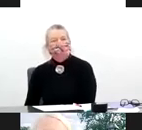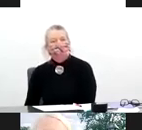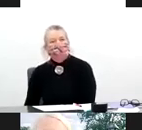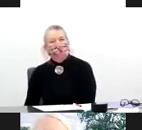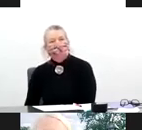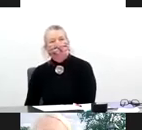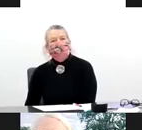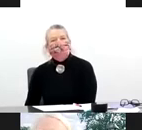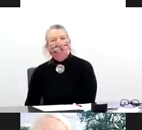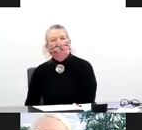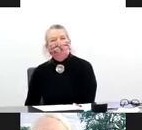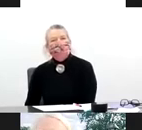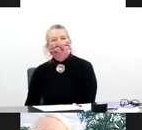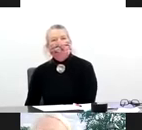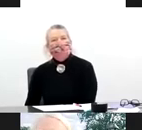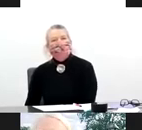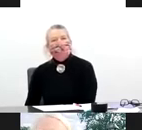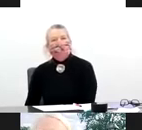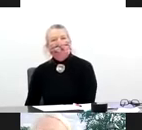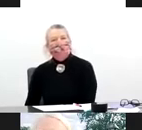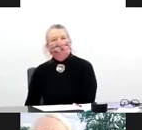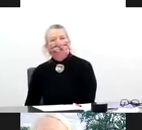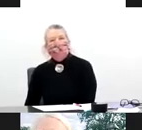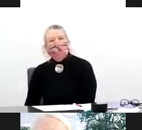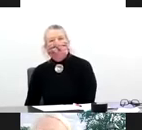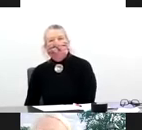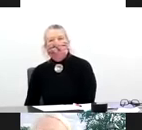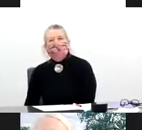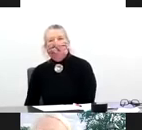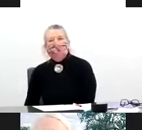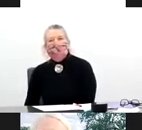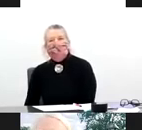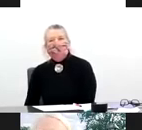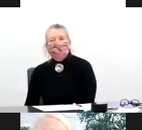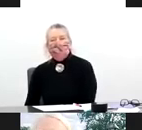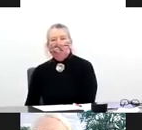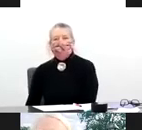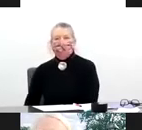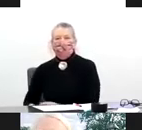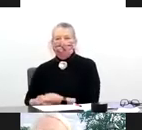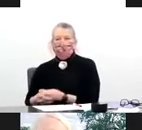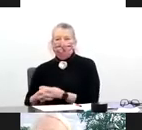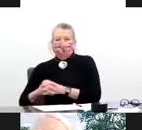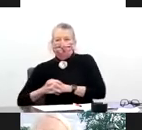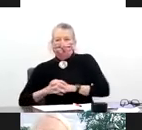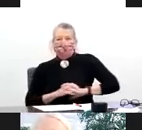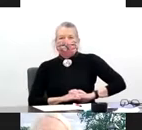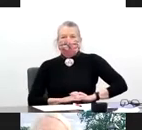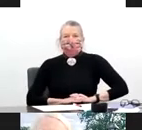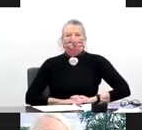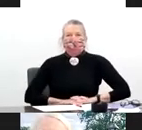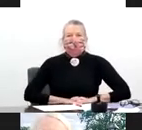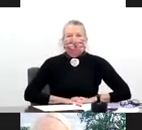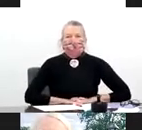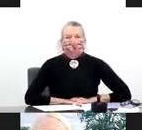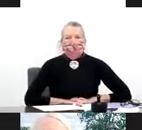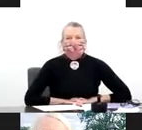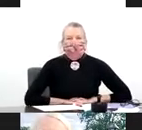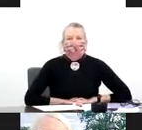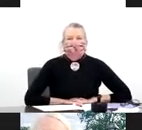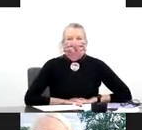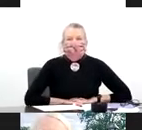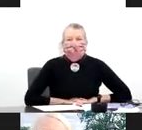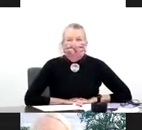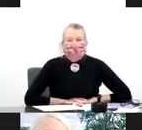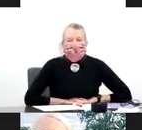however, our baseline in the United States did not go down below 20,000. As you could see, it hovered around there.